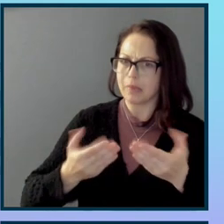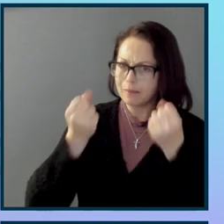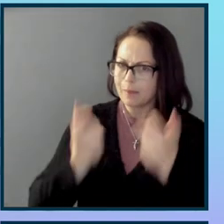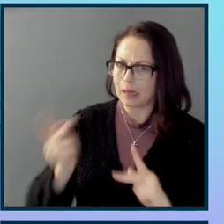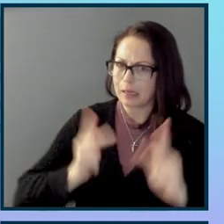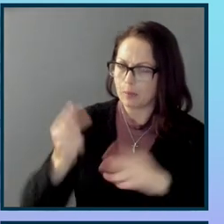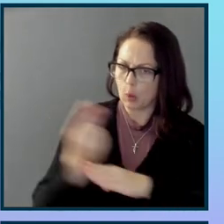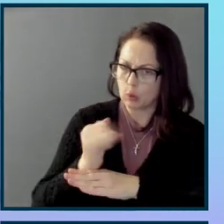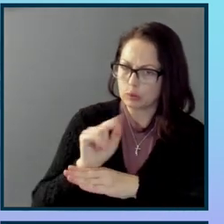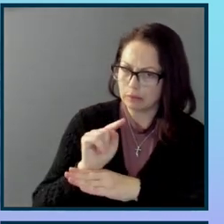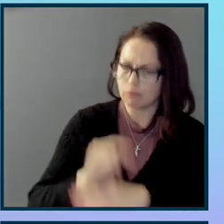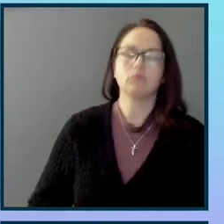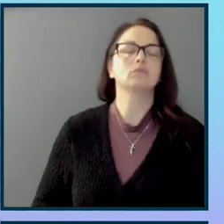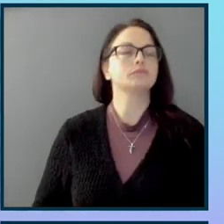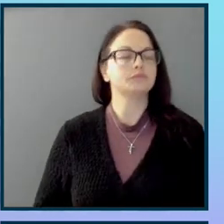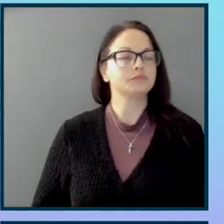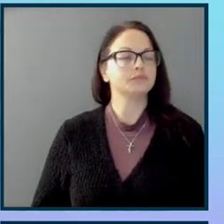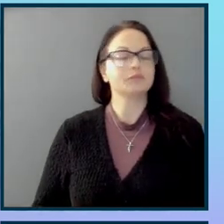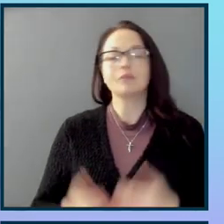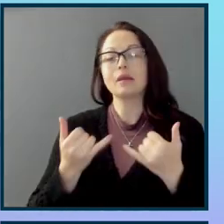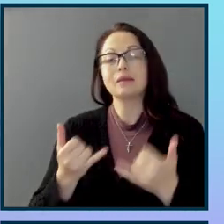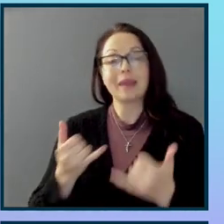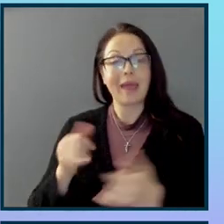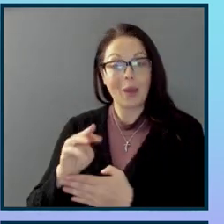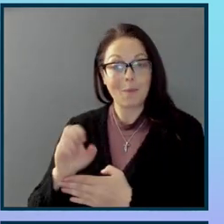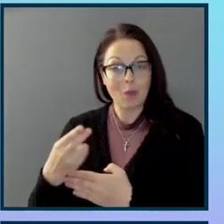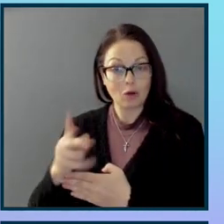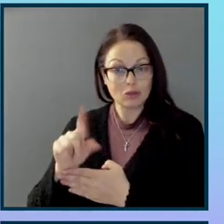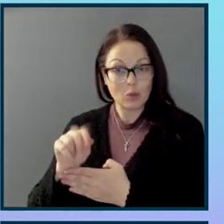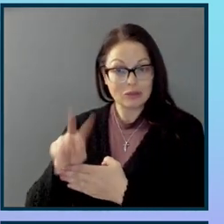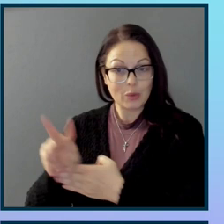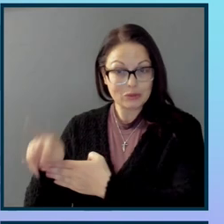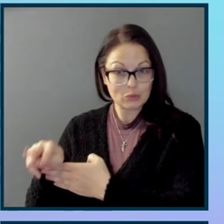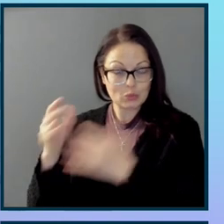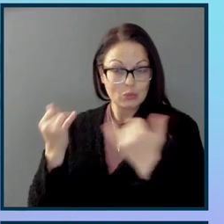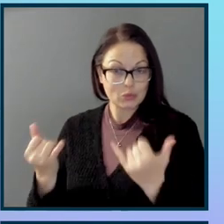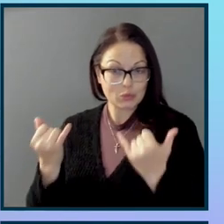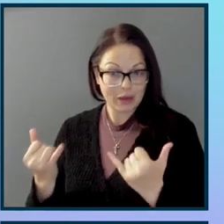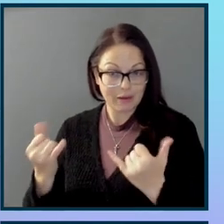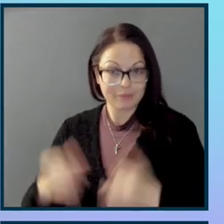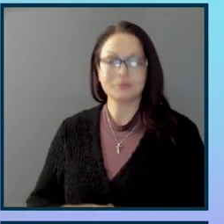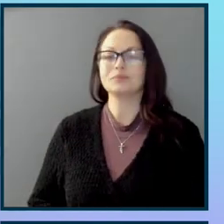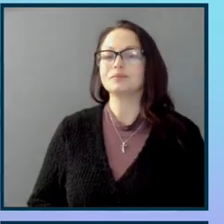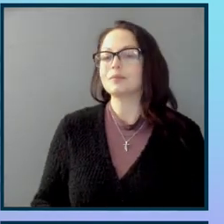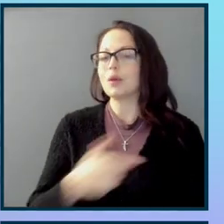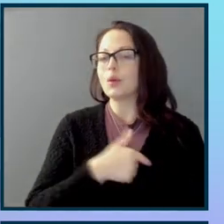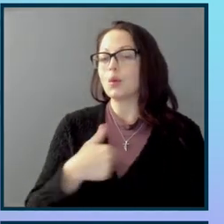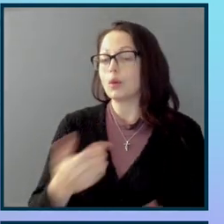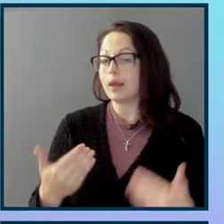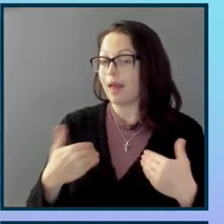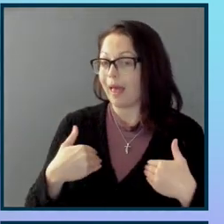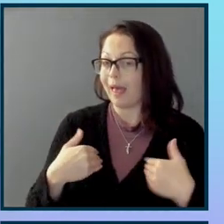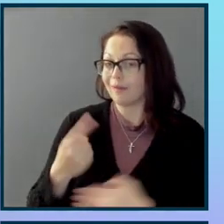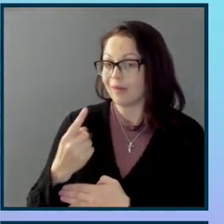to March of 2022, as we sit here today, and we have close to half a